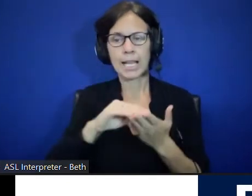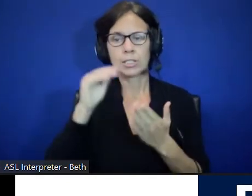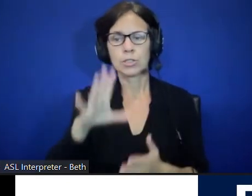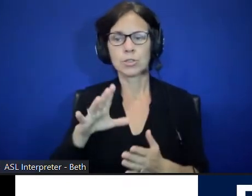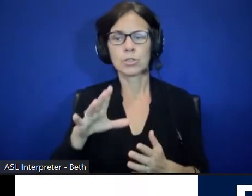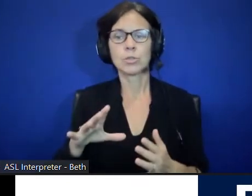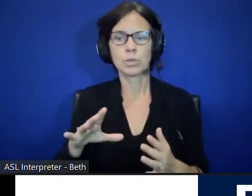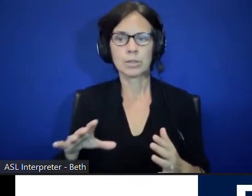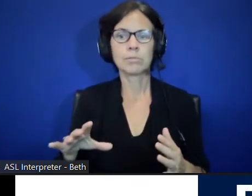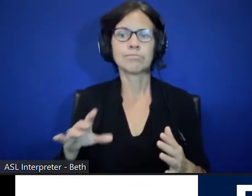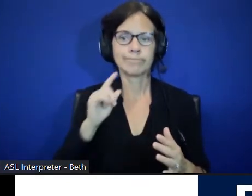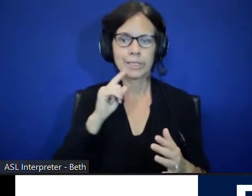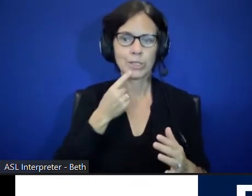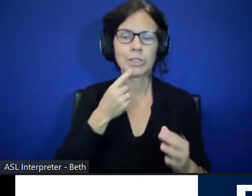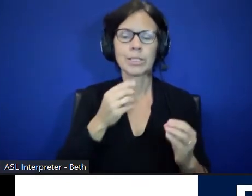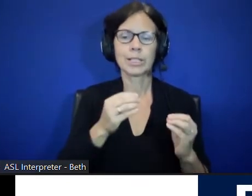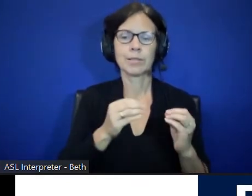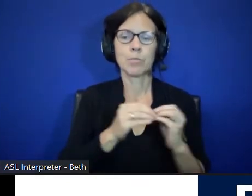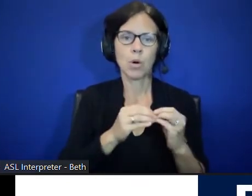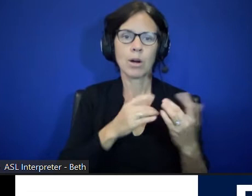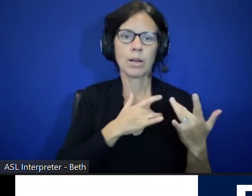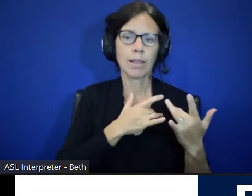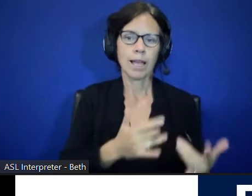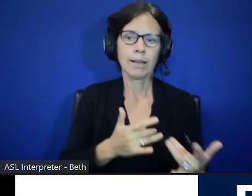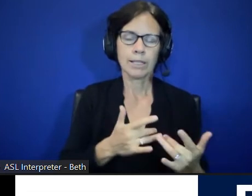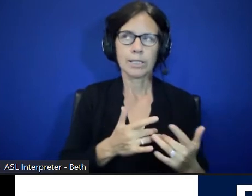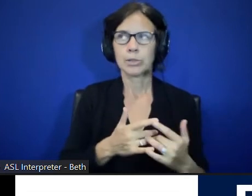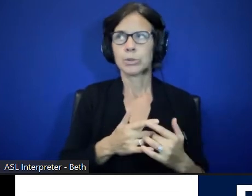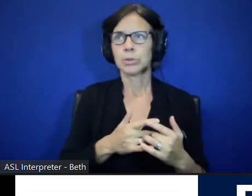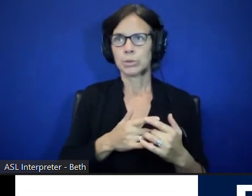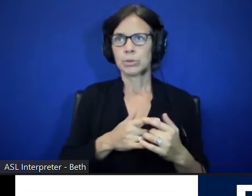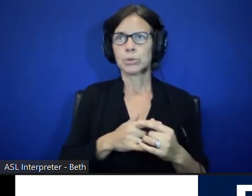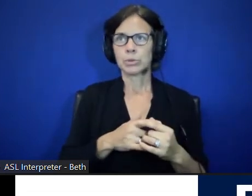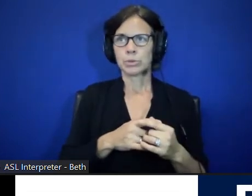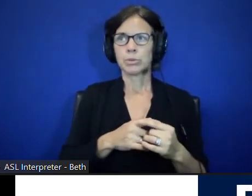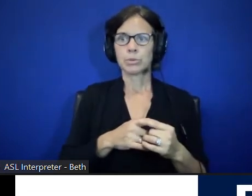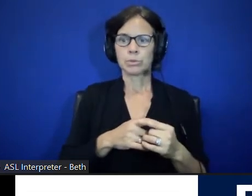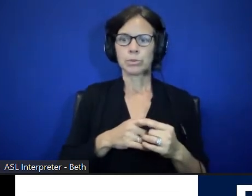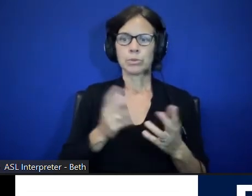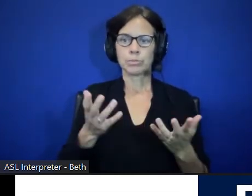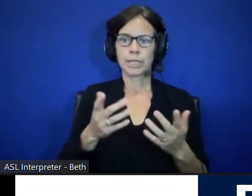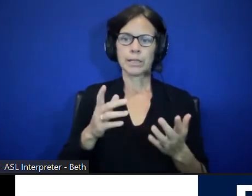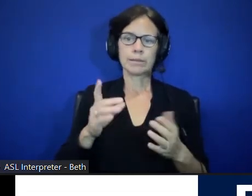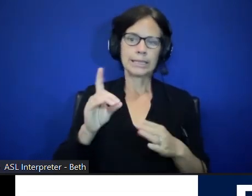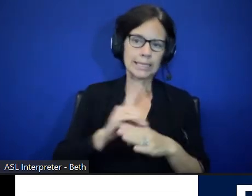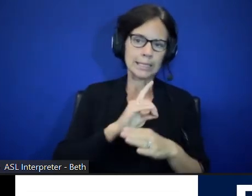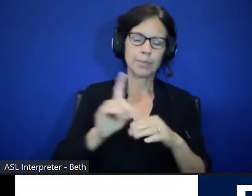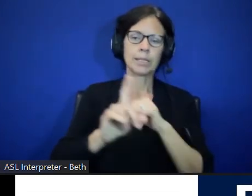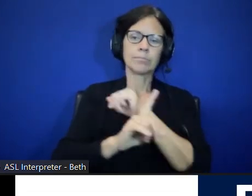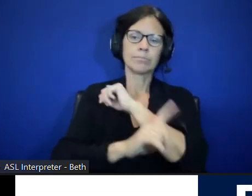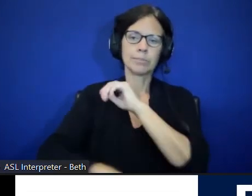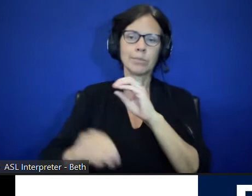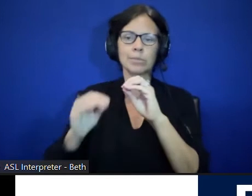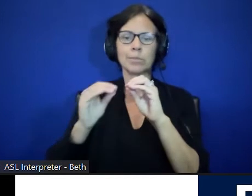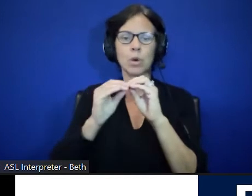more likely to be disciplined at more severe